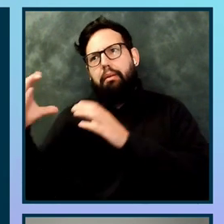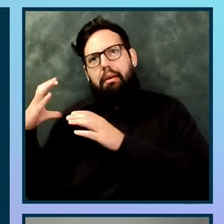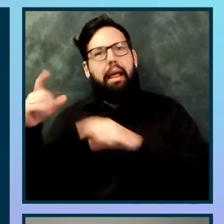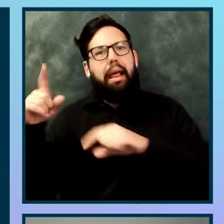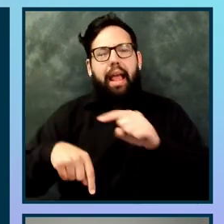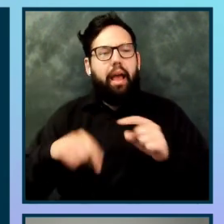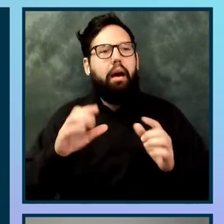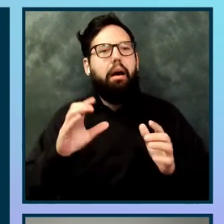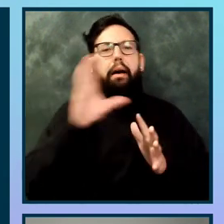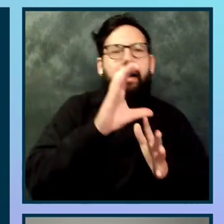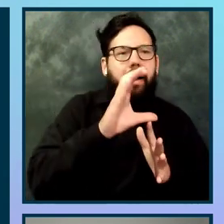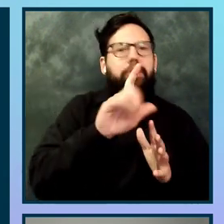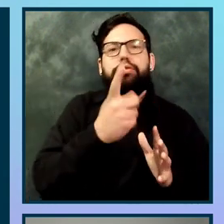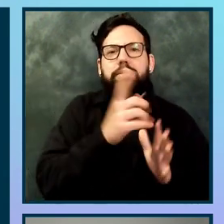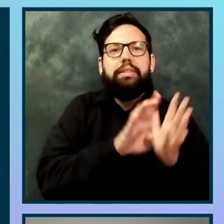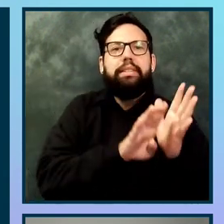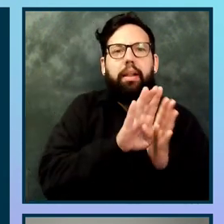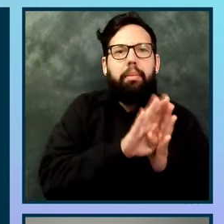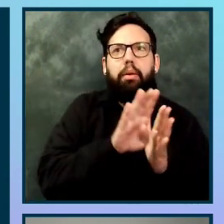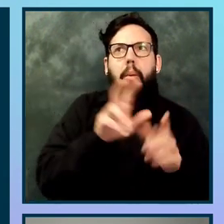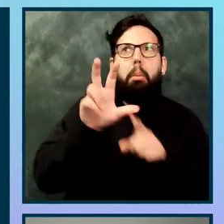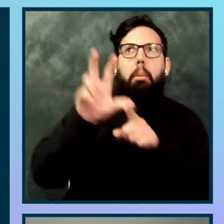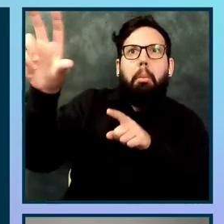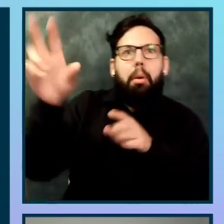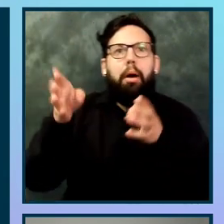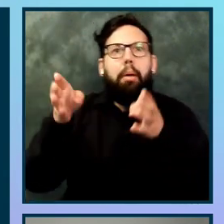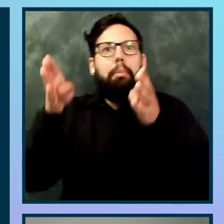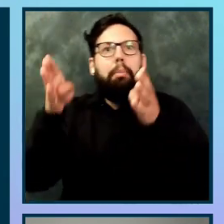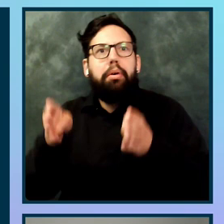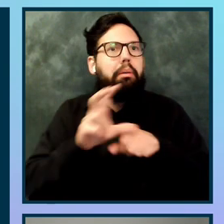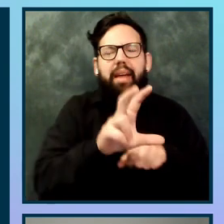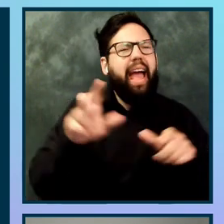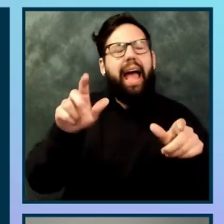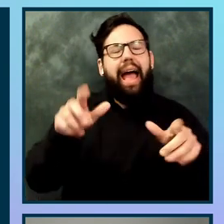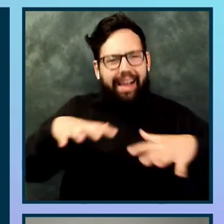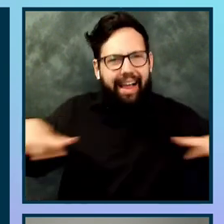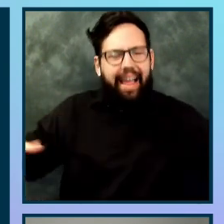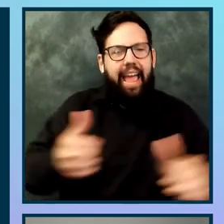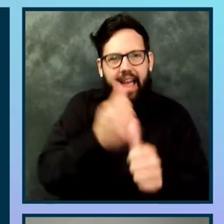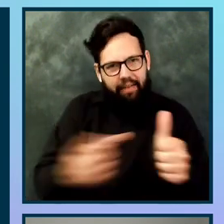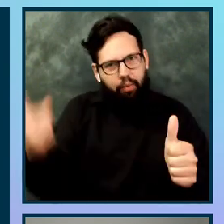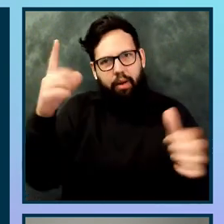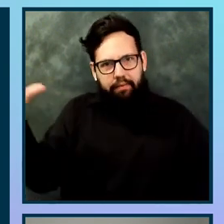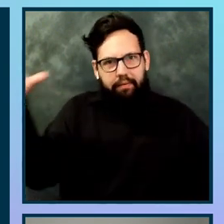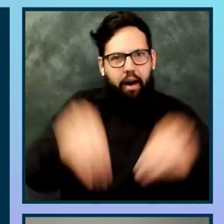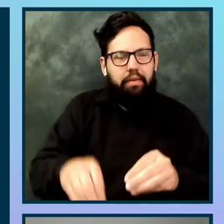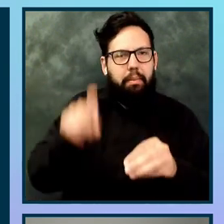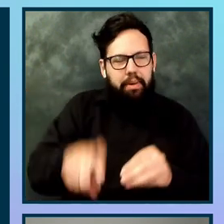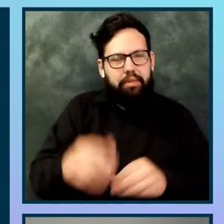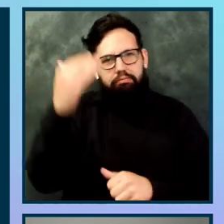from the CEO, the CTO, product managers, UX designers, developers, testing